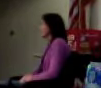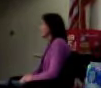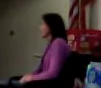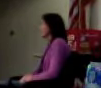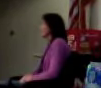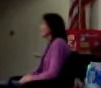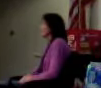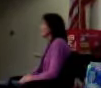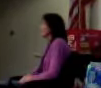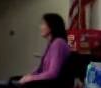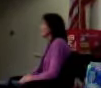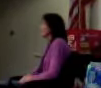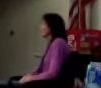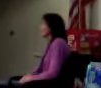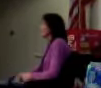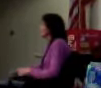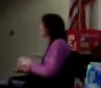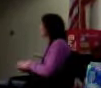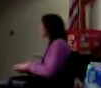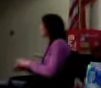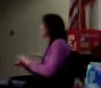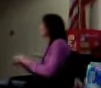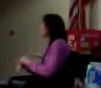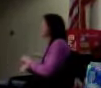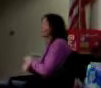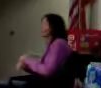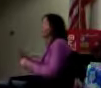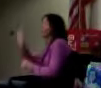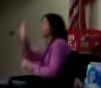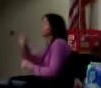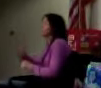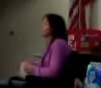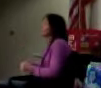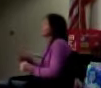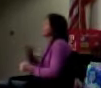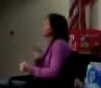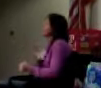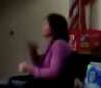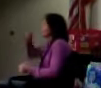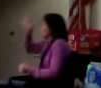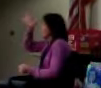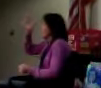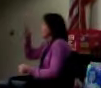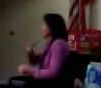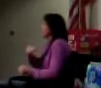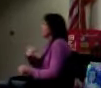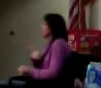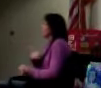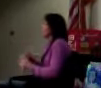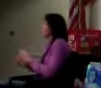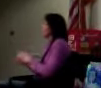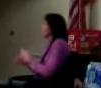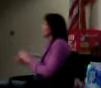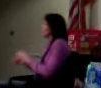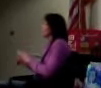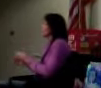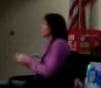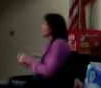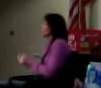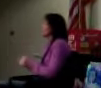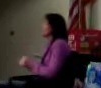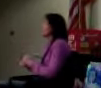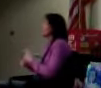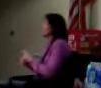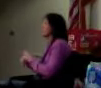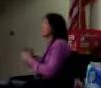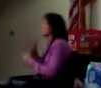None. Not that it wasn't any of your stories, but none of you raised your hand and said, my dad and I made this. Cooking stories tend to be remarkably gendered. They